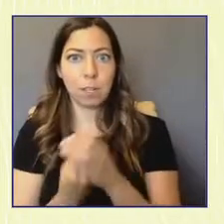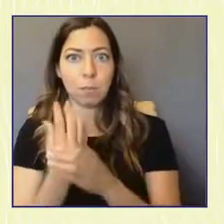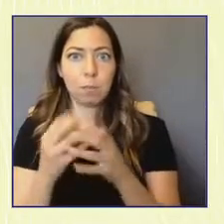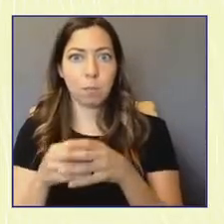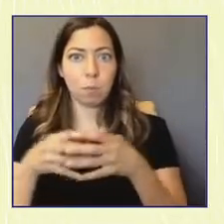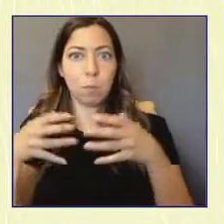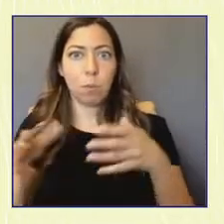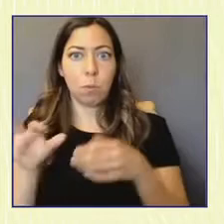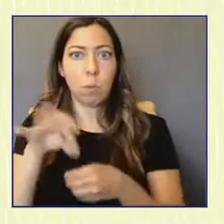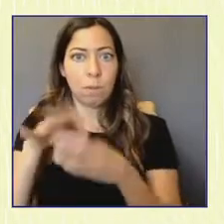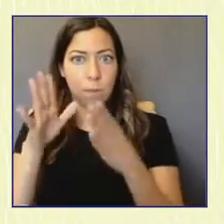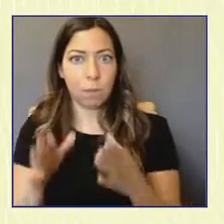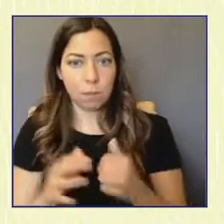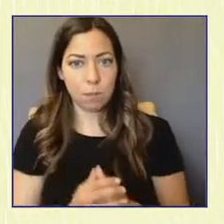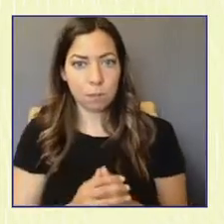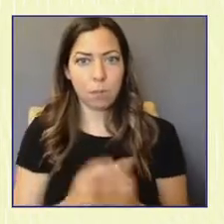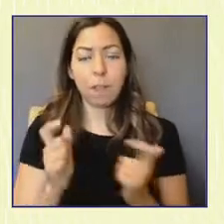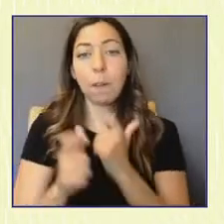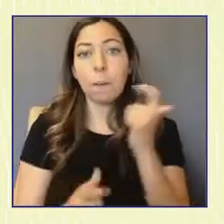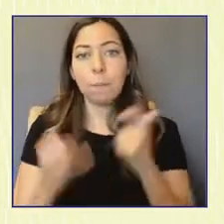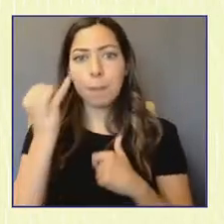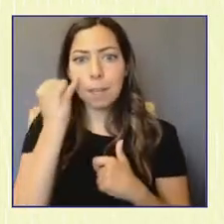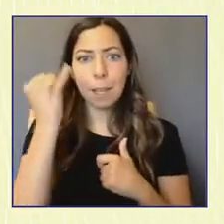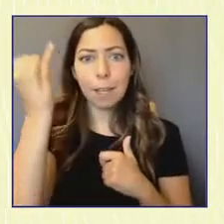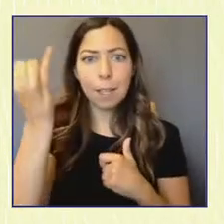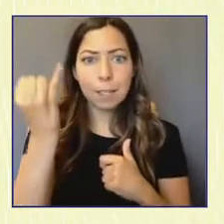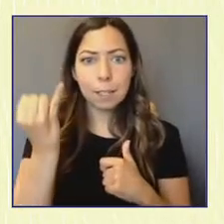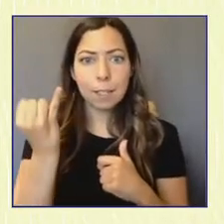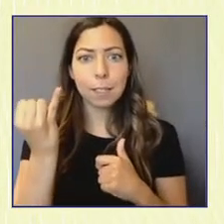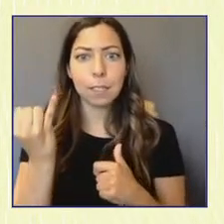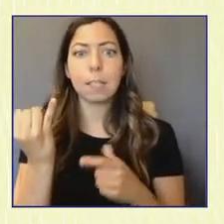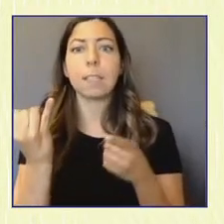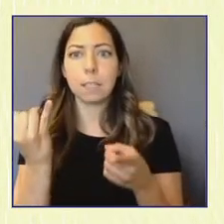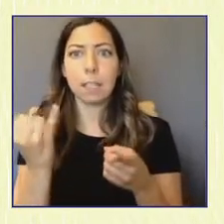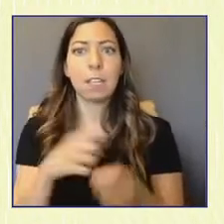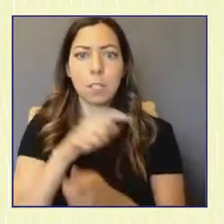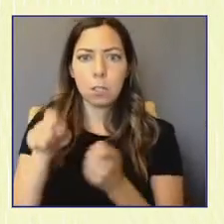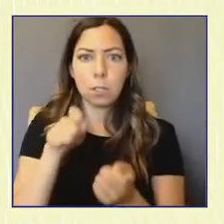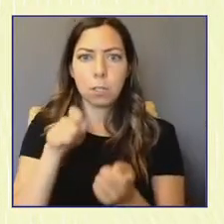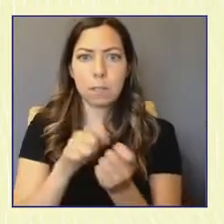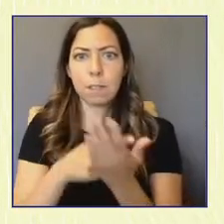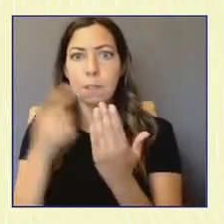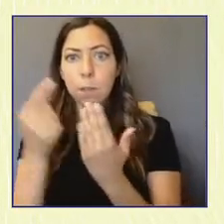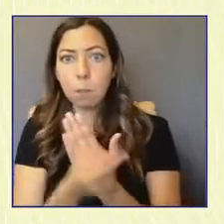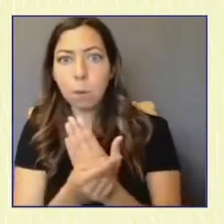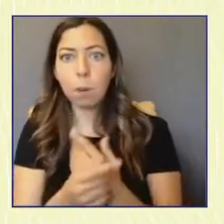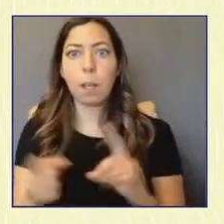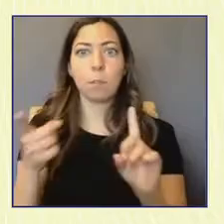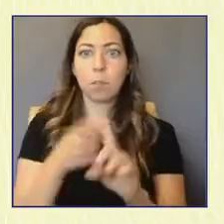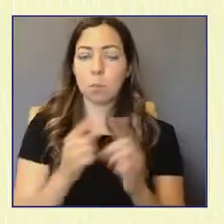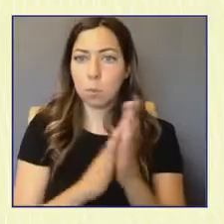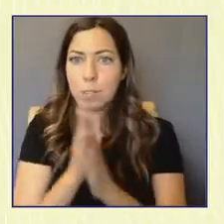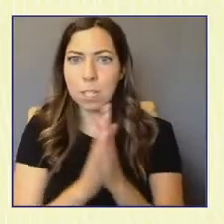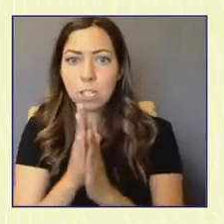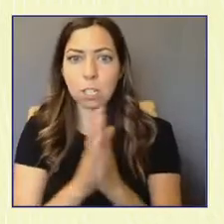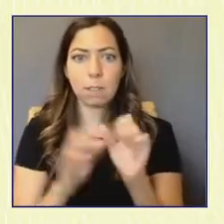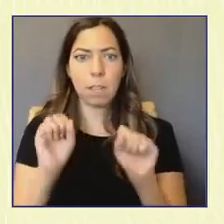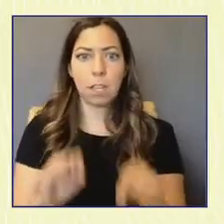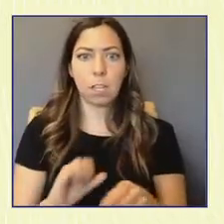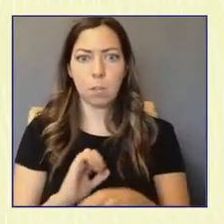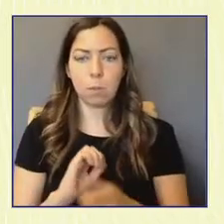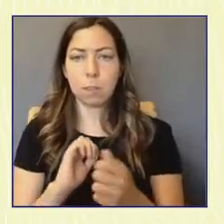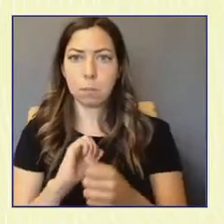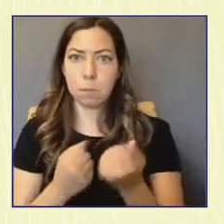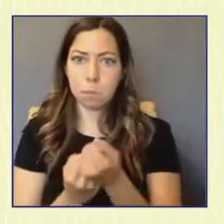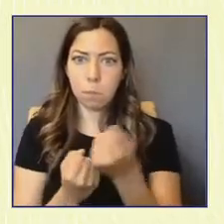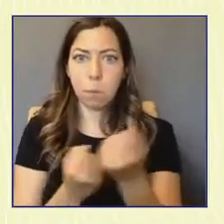From big ideas to transform your work, to specific programs and initiatives you can create or support. These calls to action